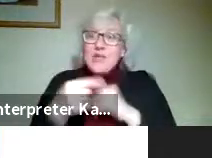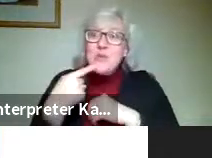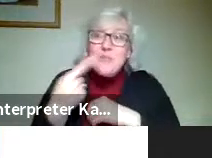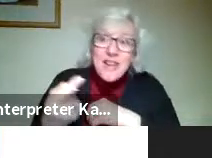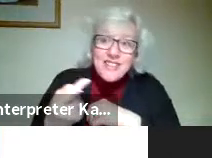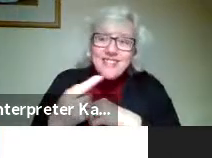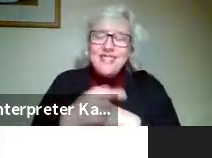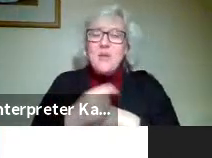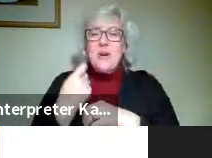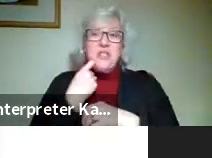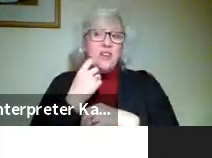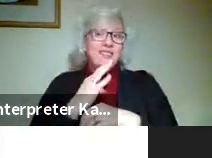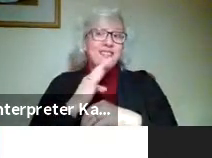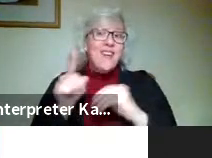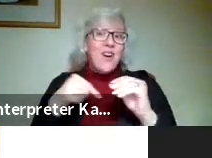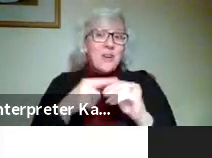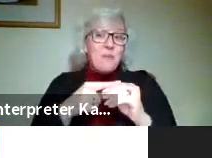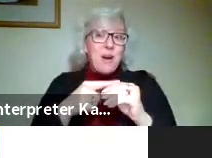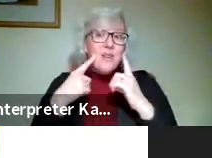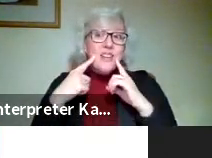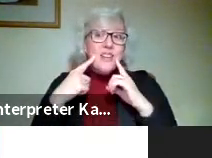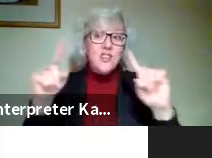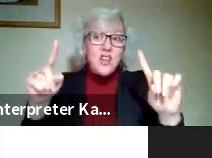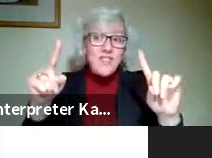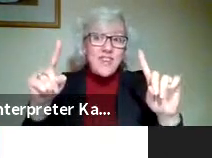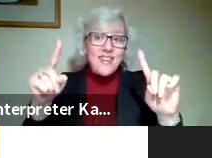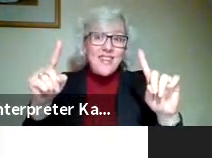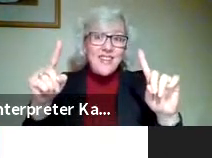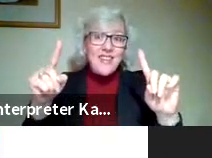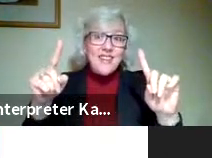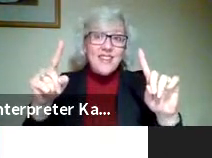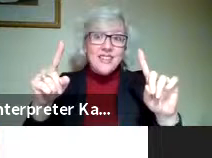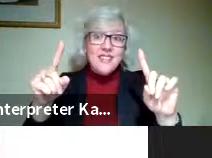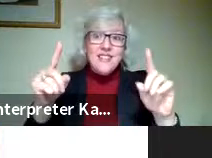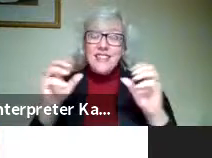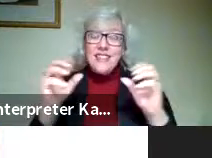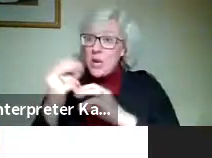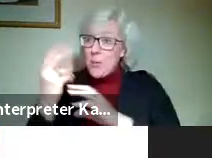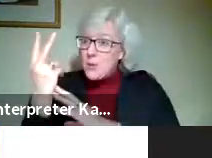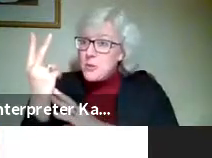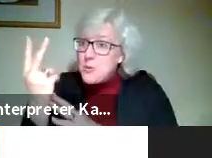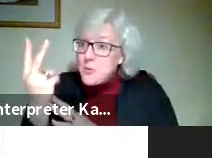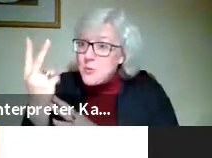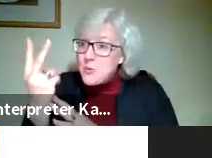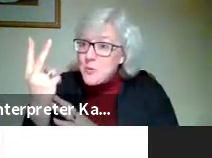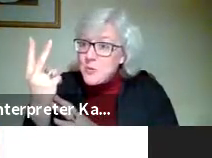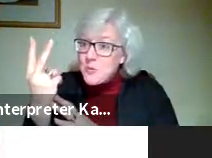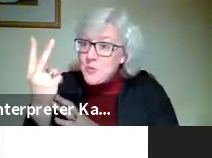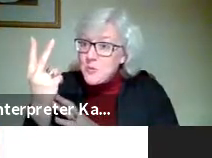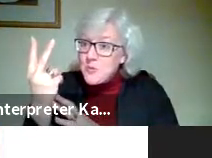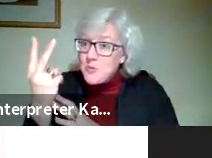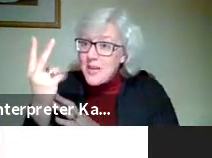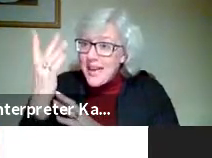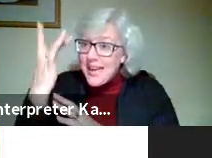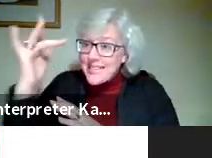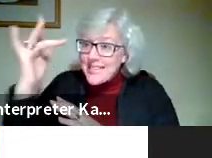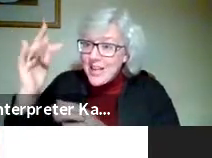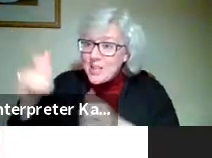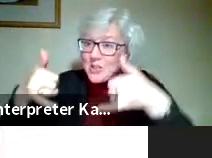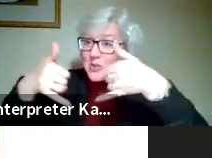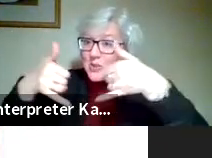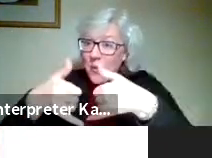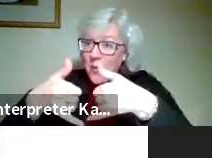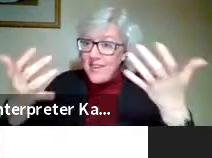since we were just talking about achieving the number two intelligence award.